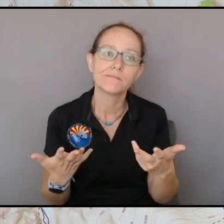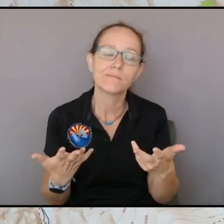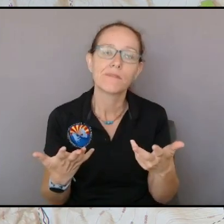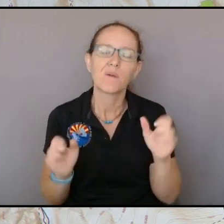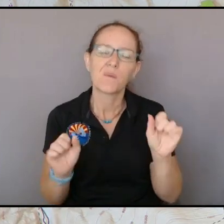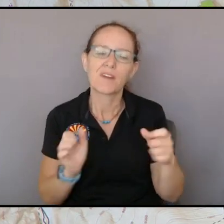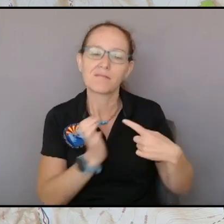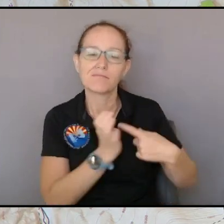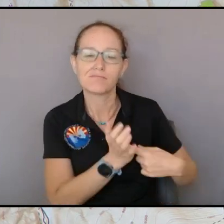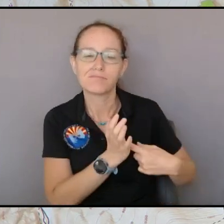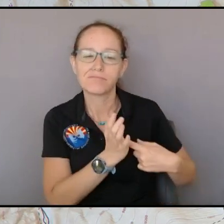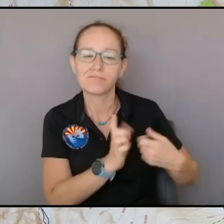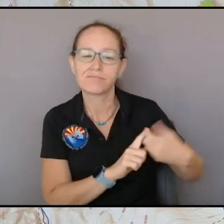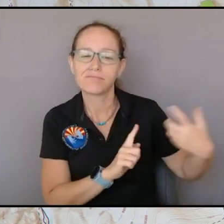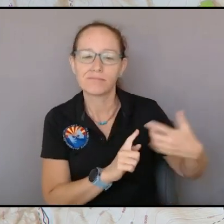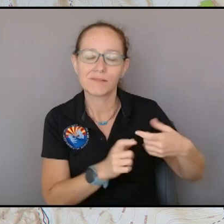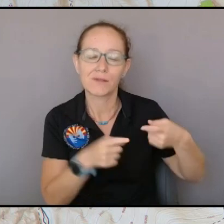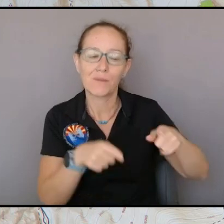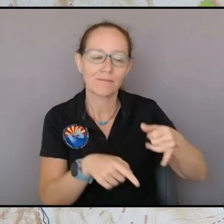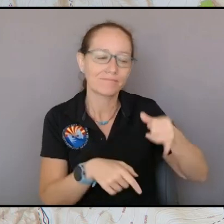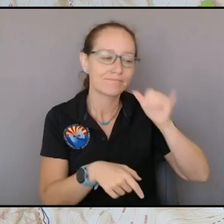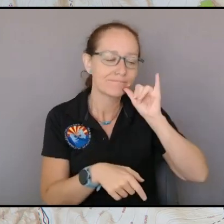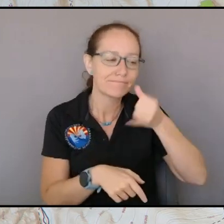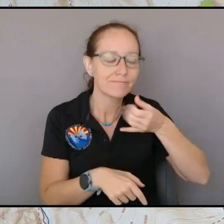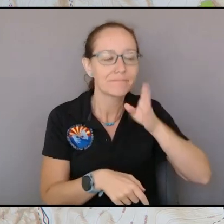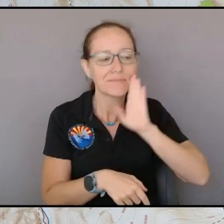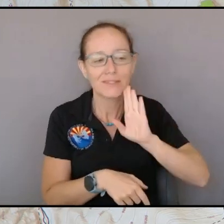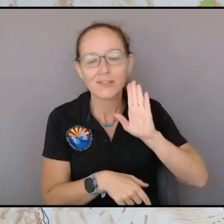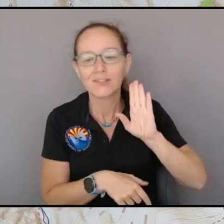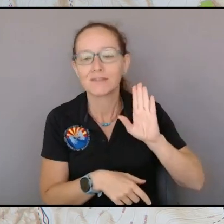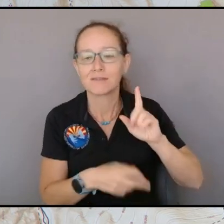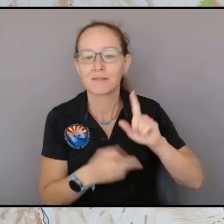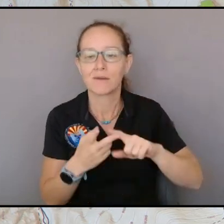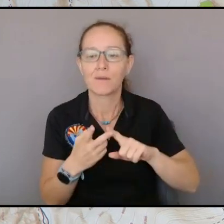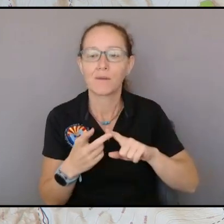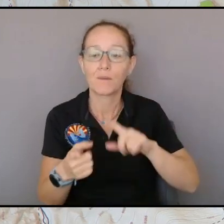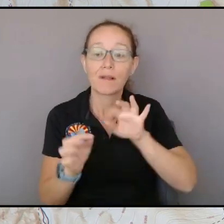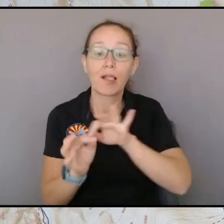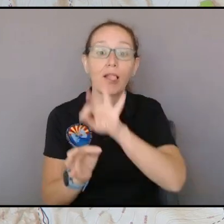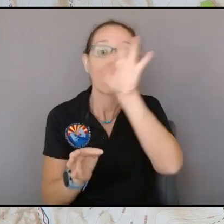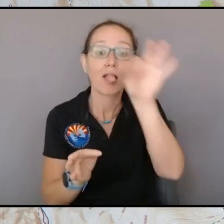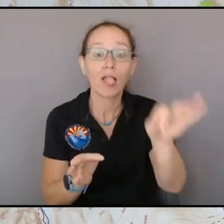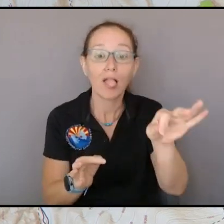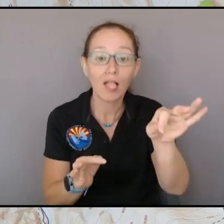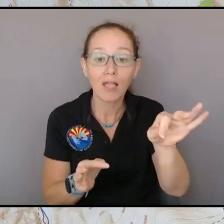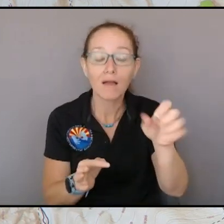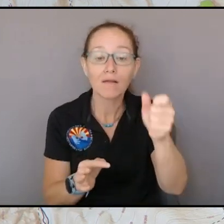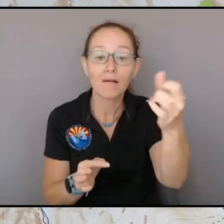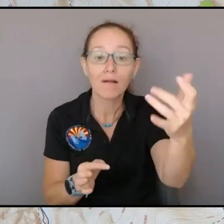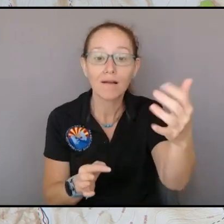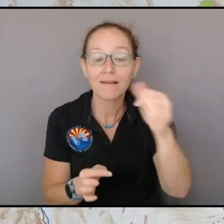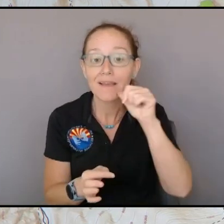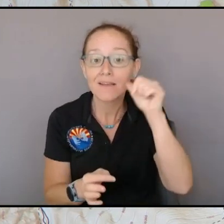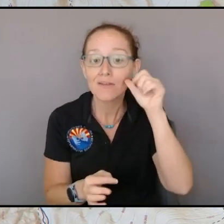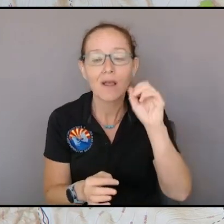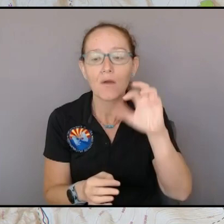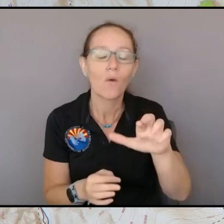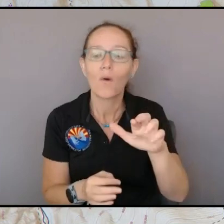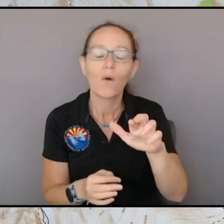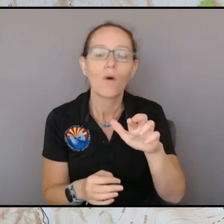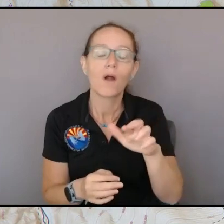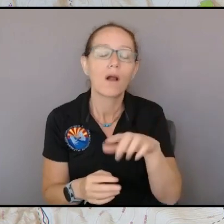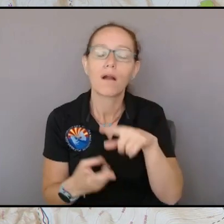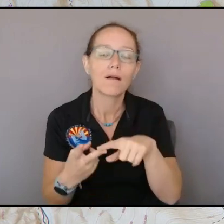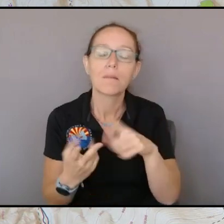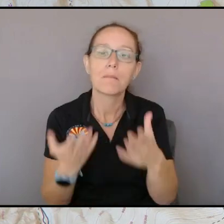over a beer one time about if I think those were spots or if they were holdovers or whatever but suffice it to say there's heat outside of where the previous